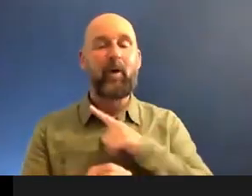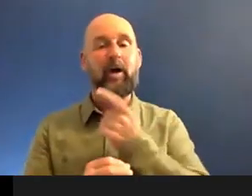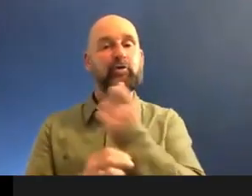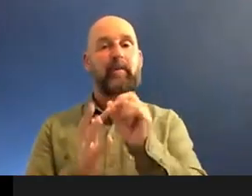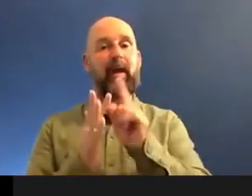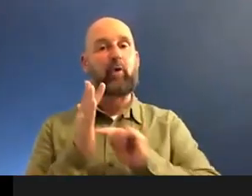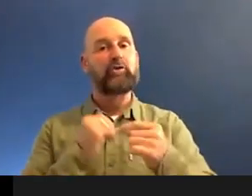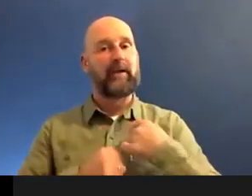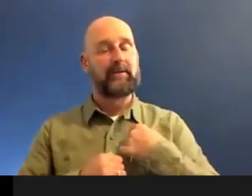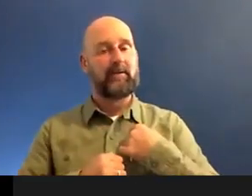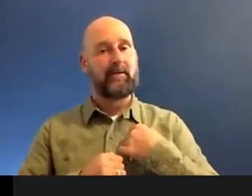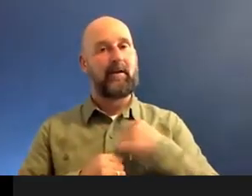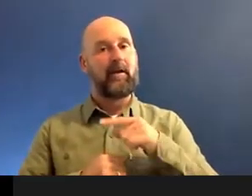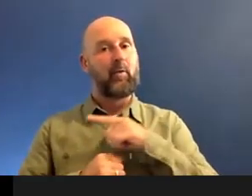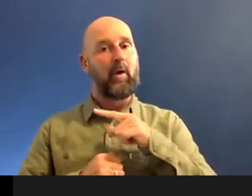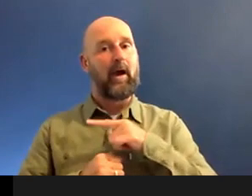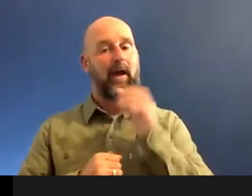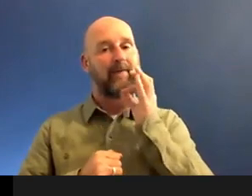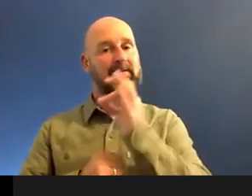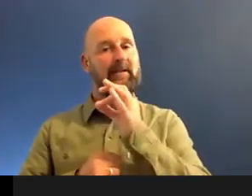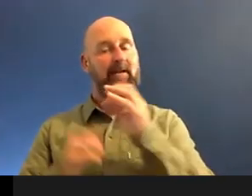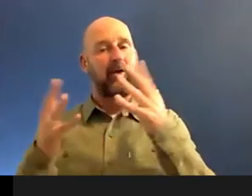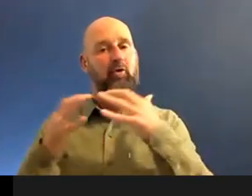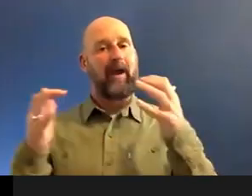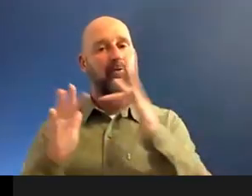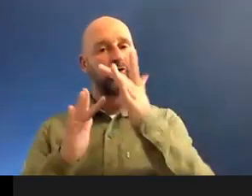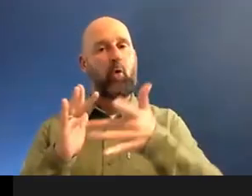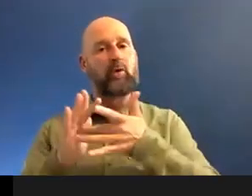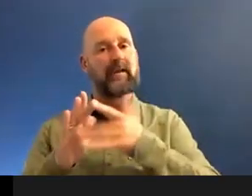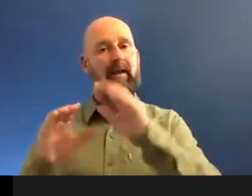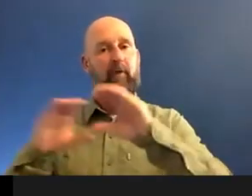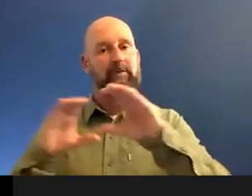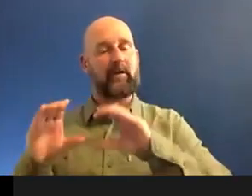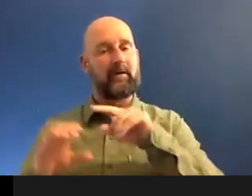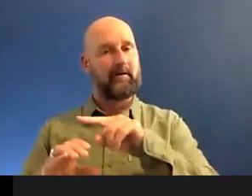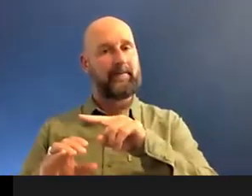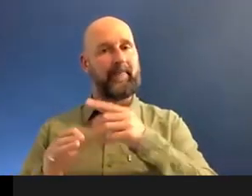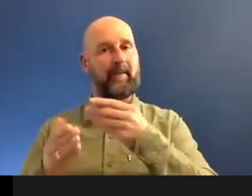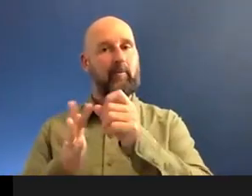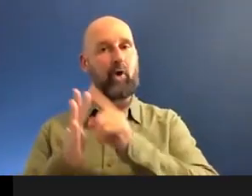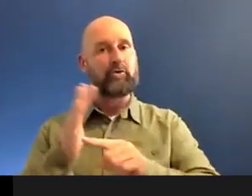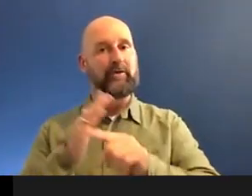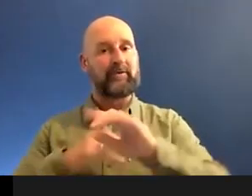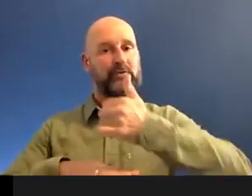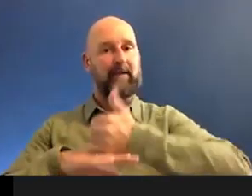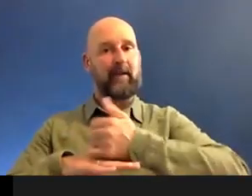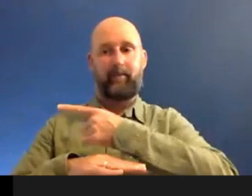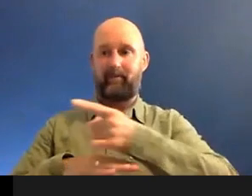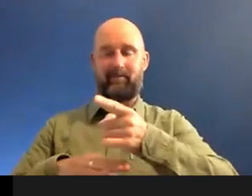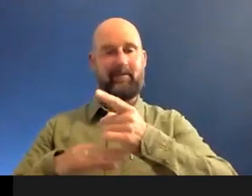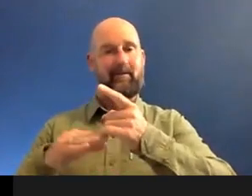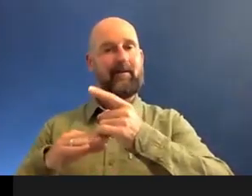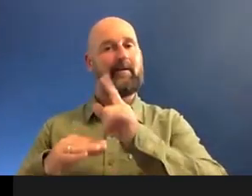I haven't went, I haven't went to like a crowdsourcing platform and I crowdsource some projects to get them off the ground or sometimes